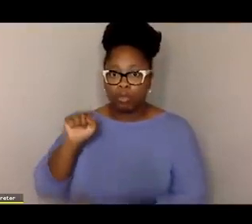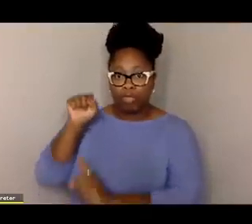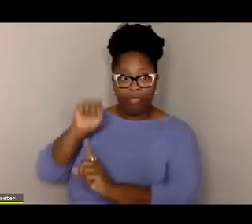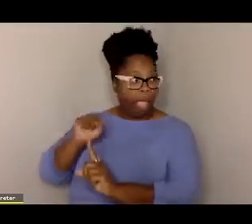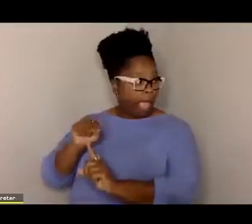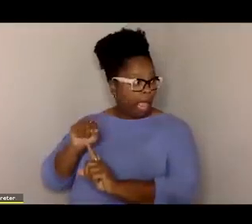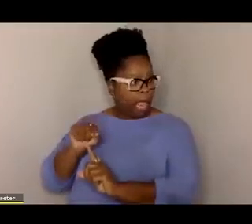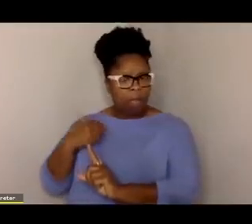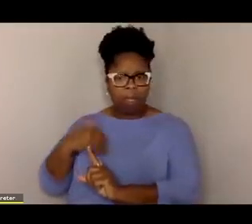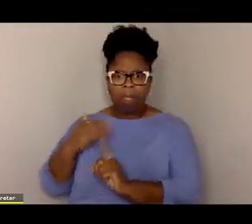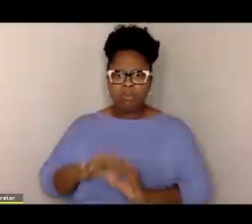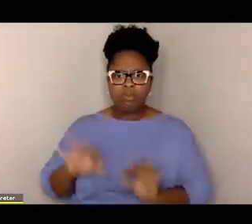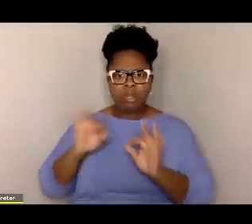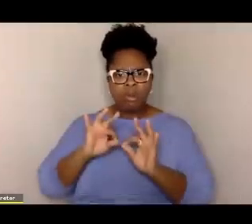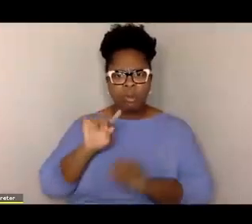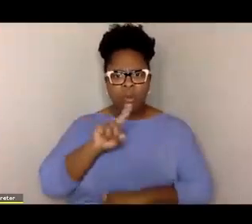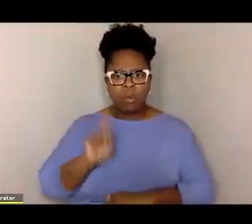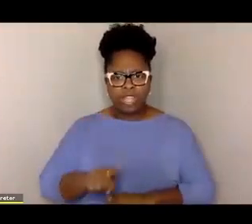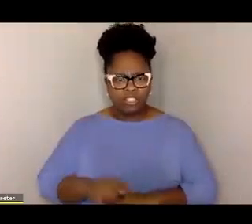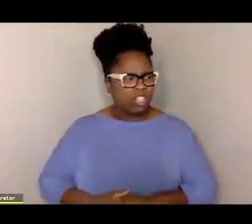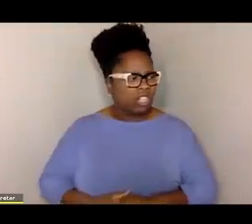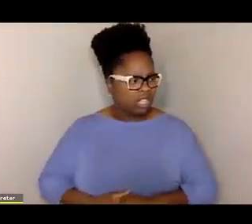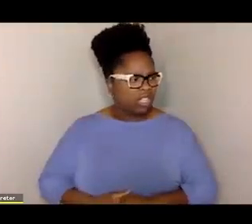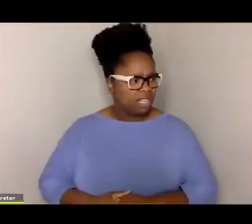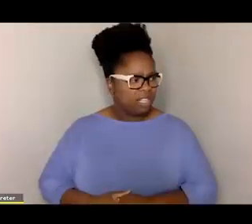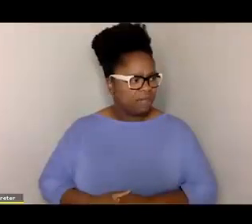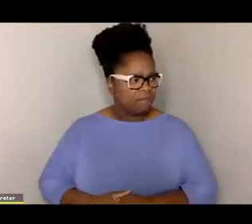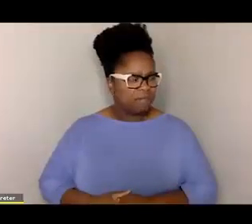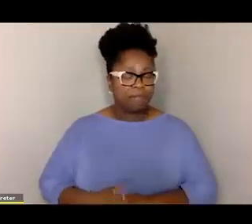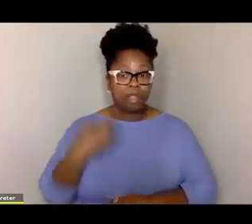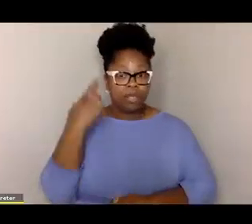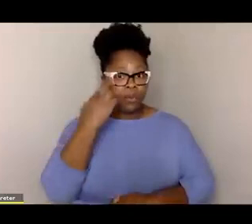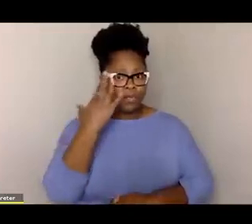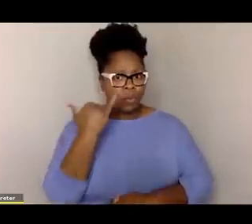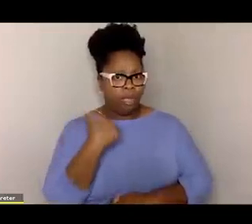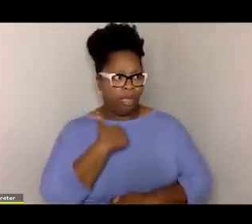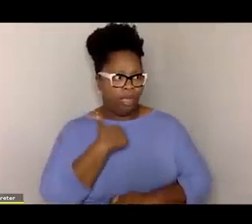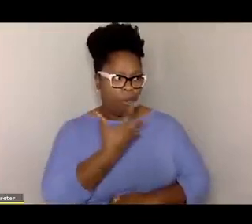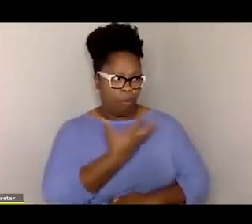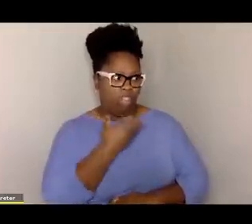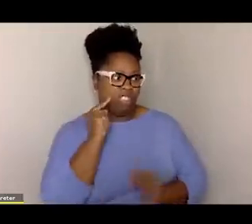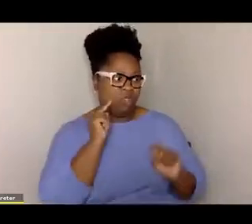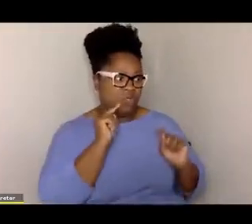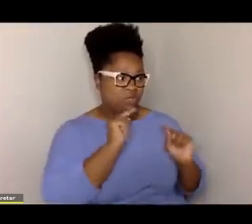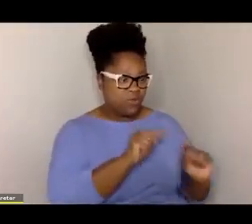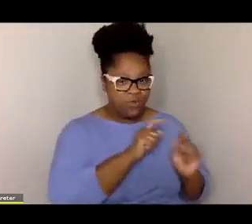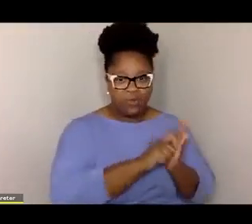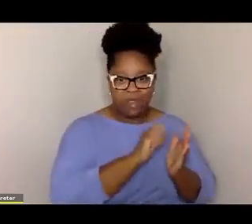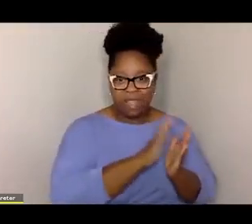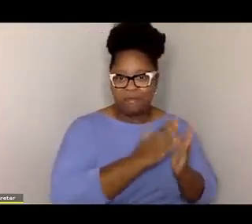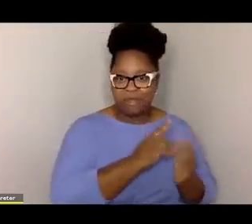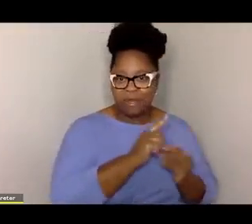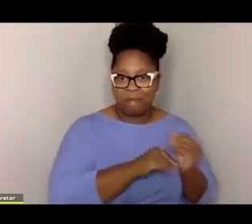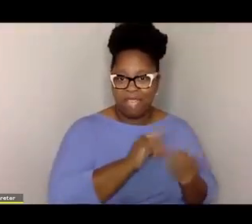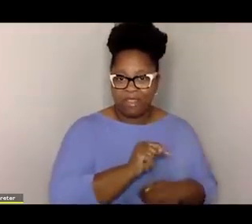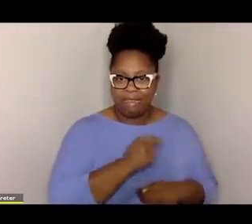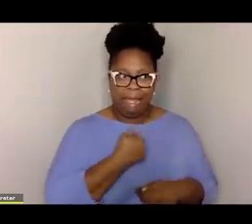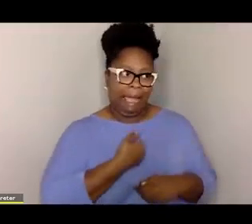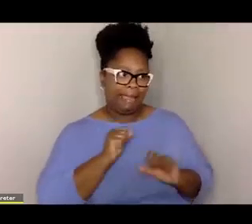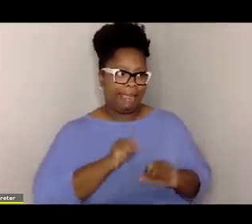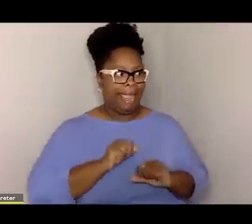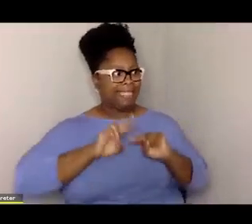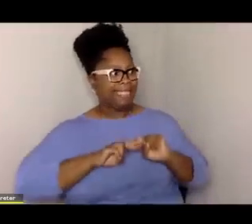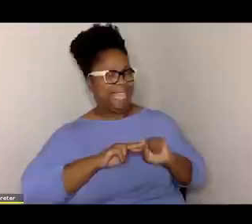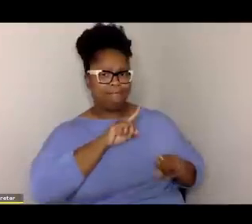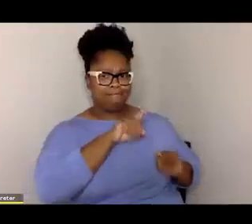such a critical question and the reason why I wanted you to do a book about it that I